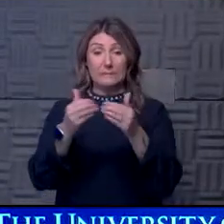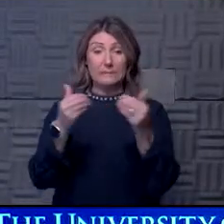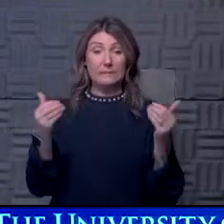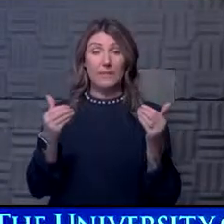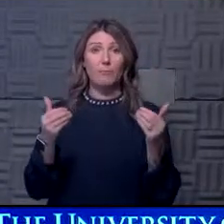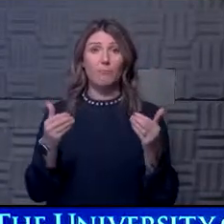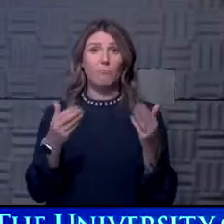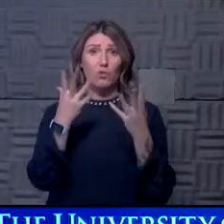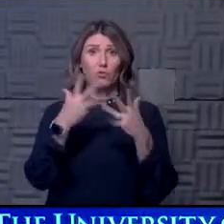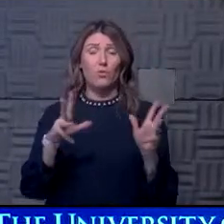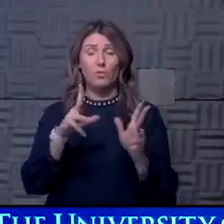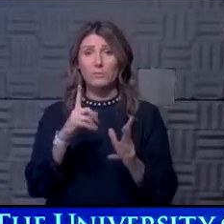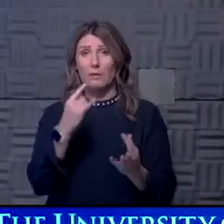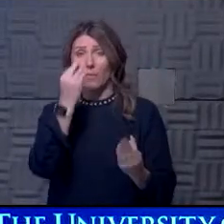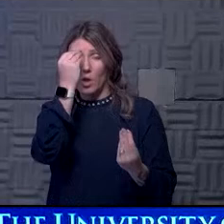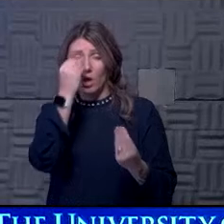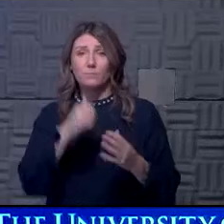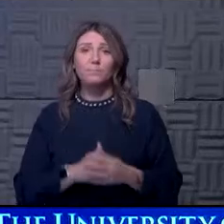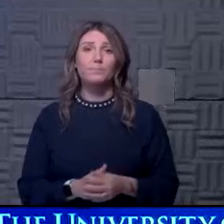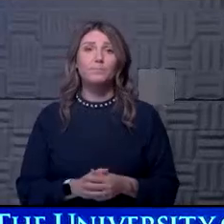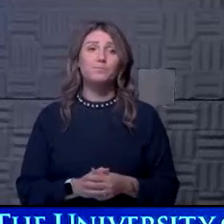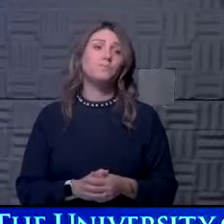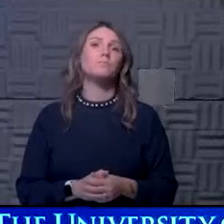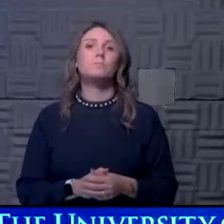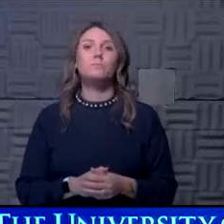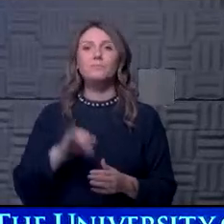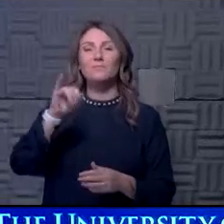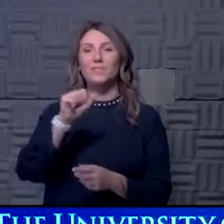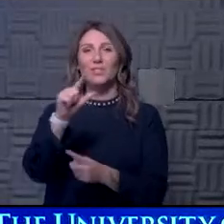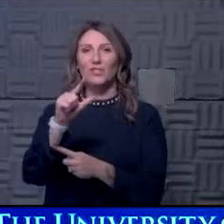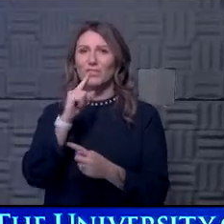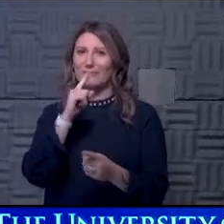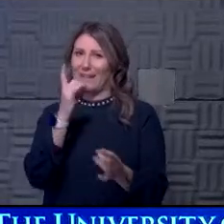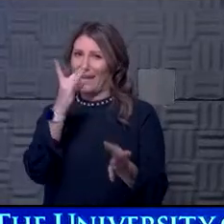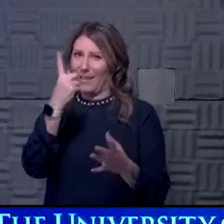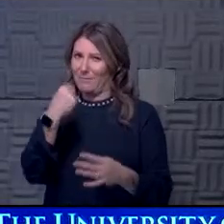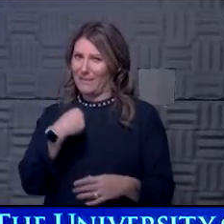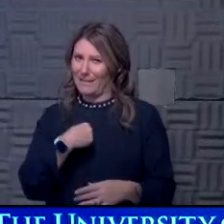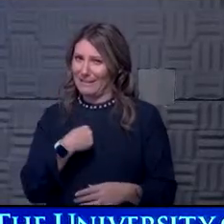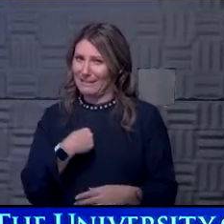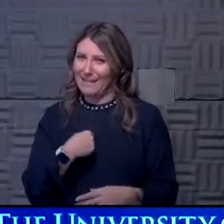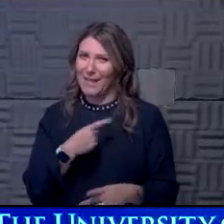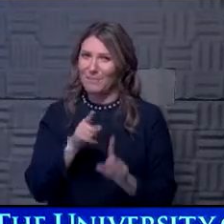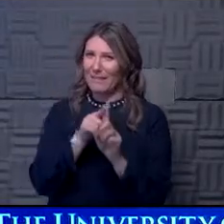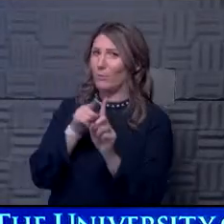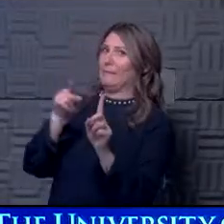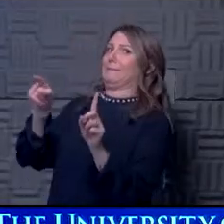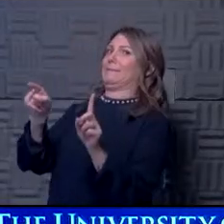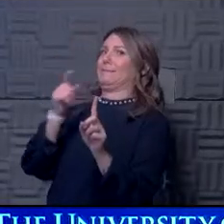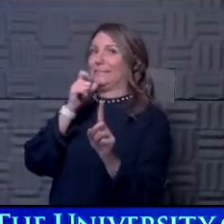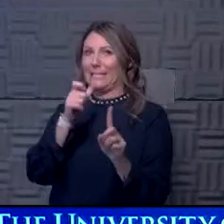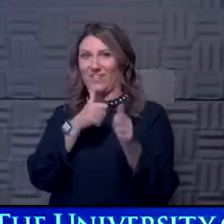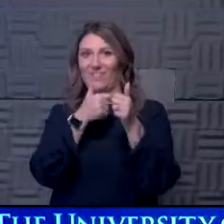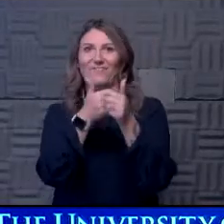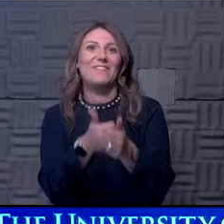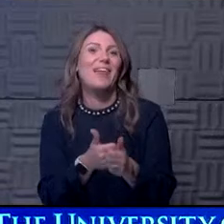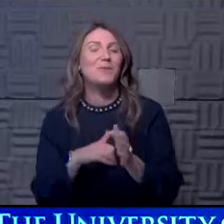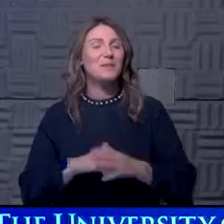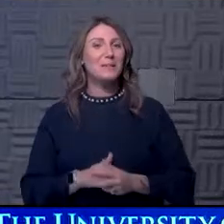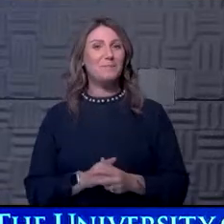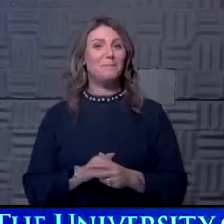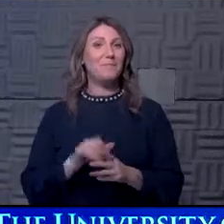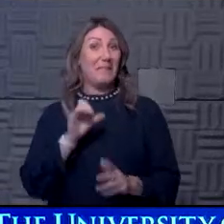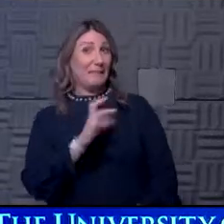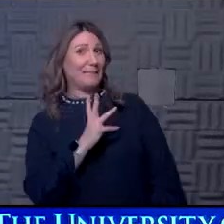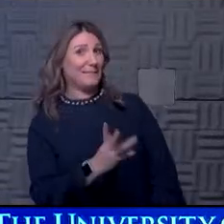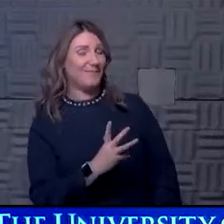closing thought. Um, Jill is gonna hate me for this going off script, but, um, that's fine. I